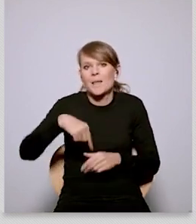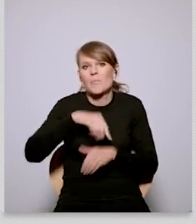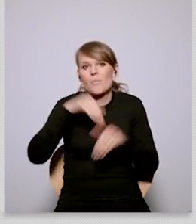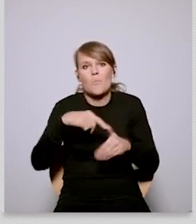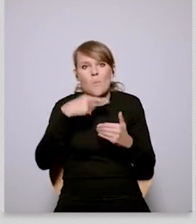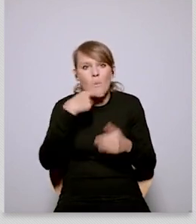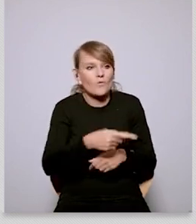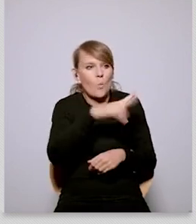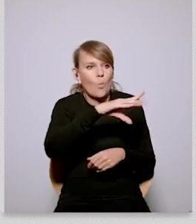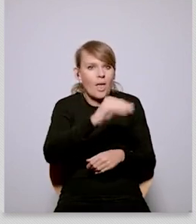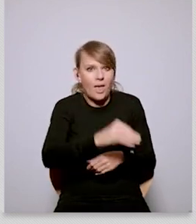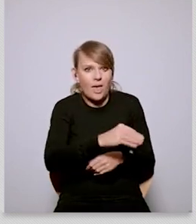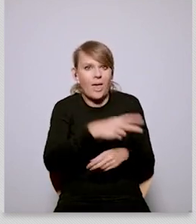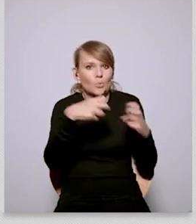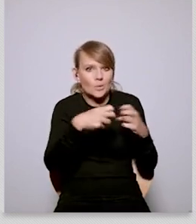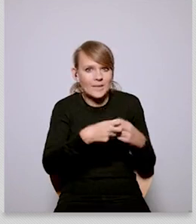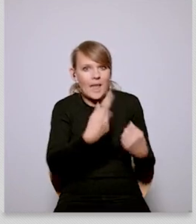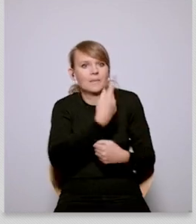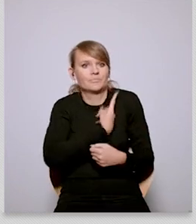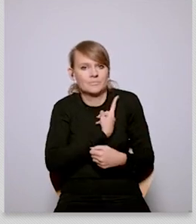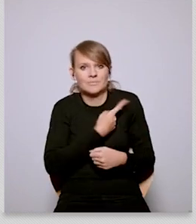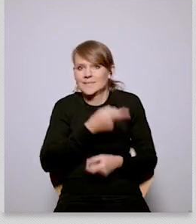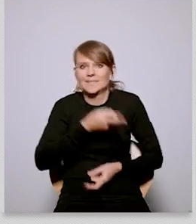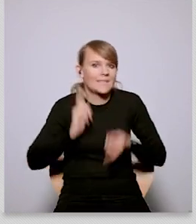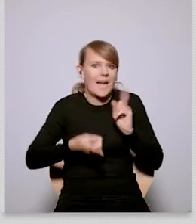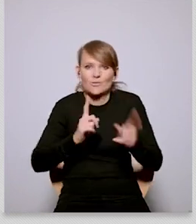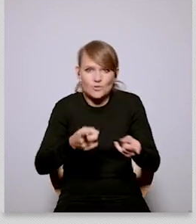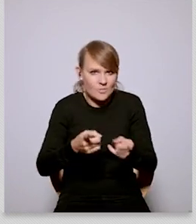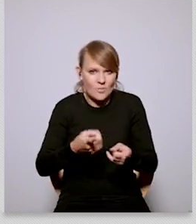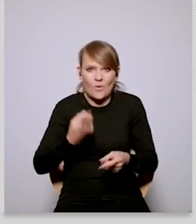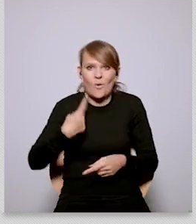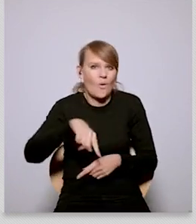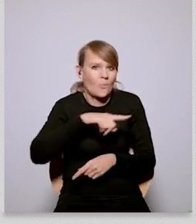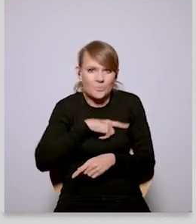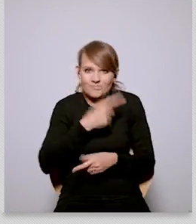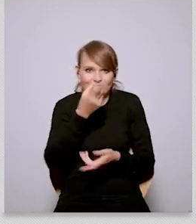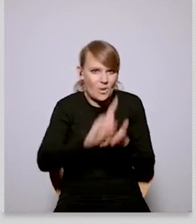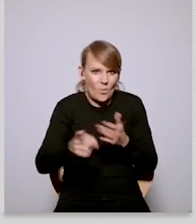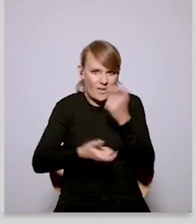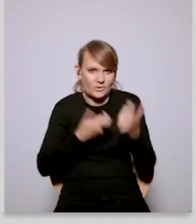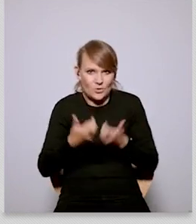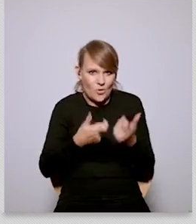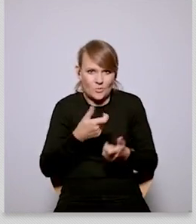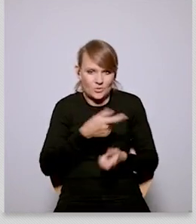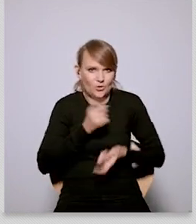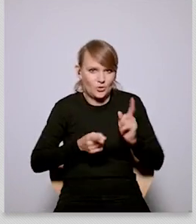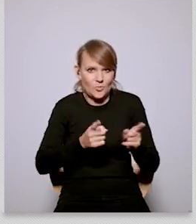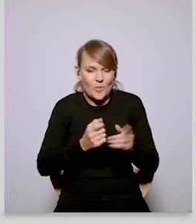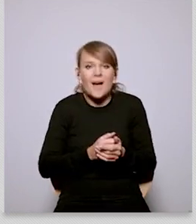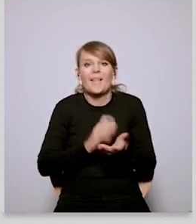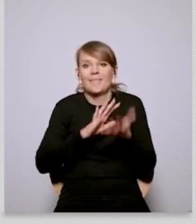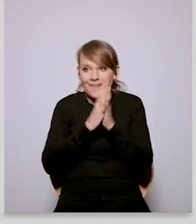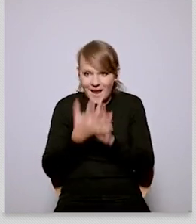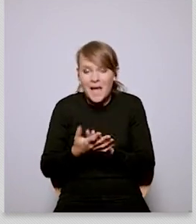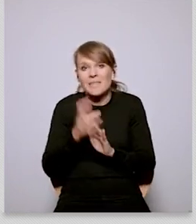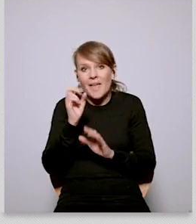could apply to the green transition so we might not be saying that we don't like the green transition we might be saying that we